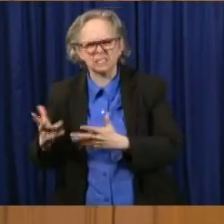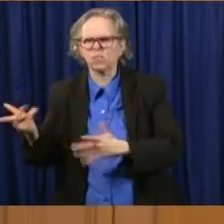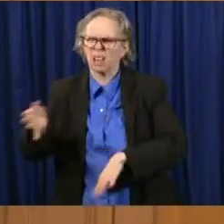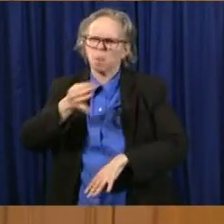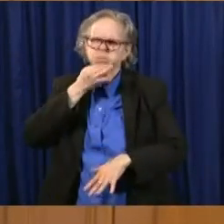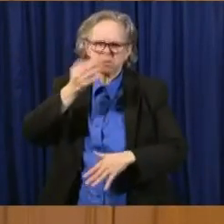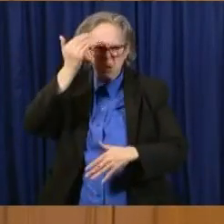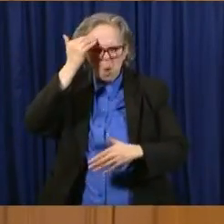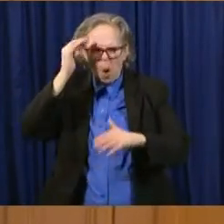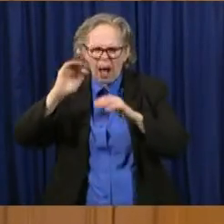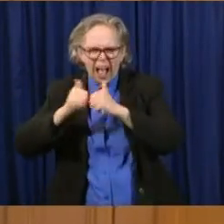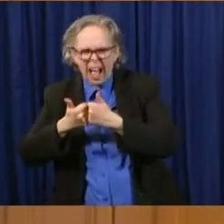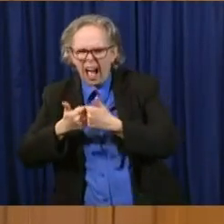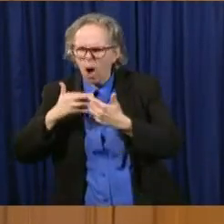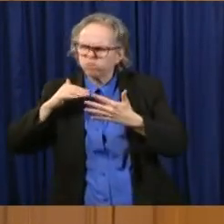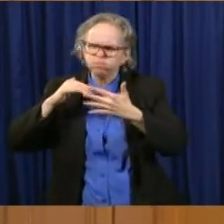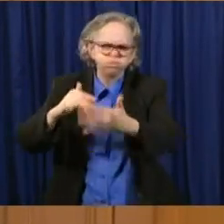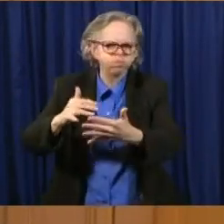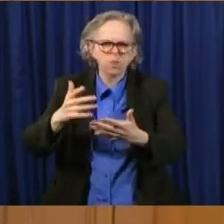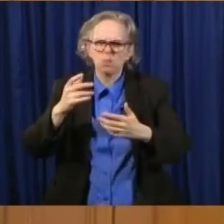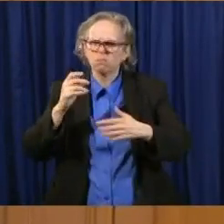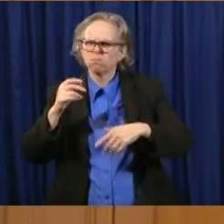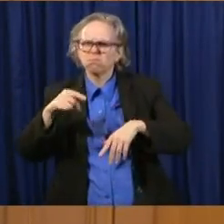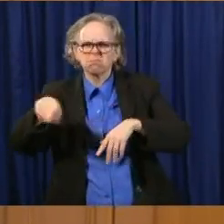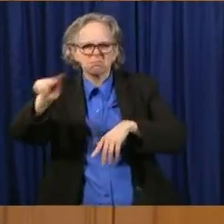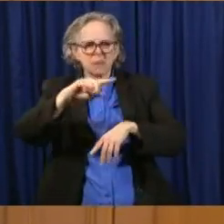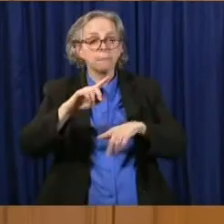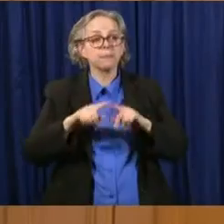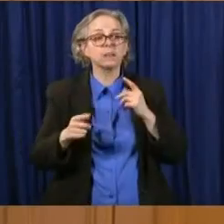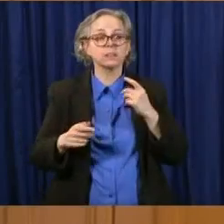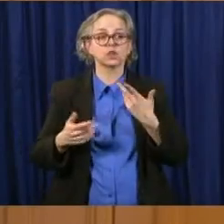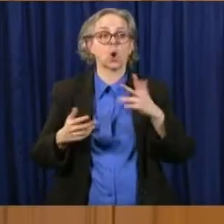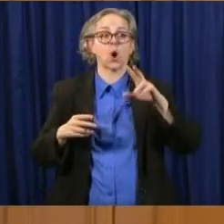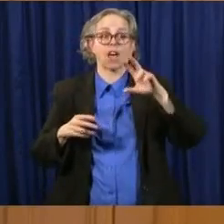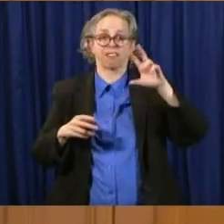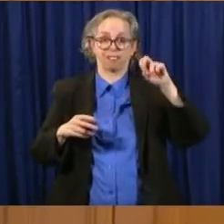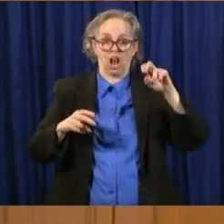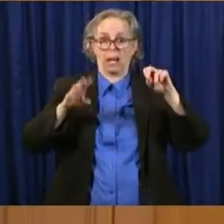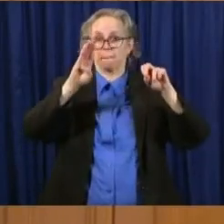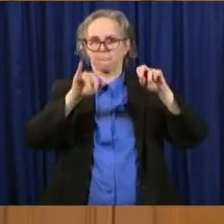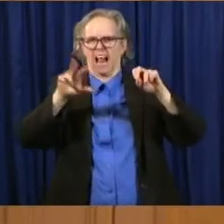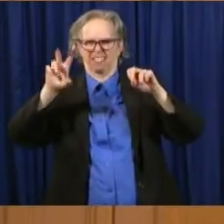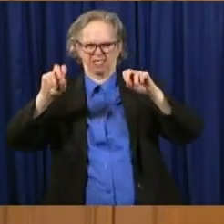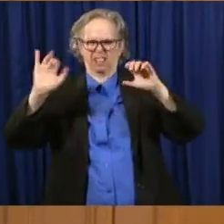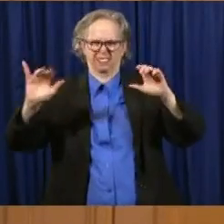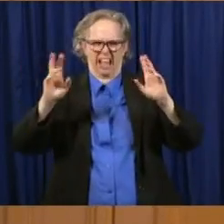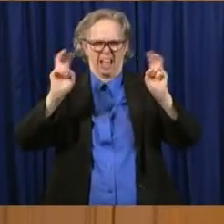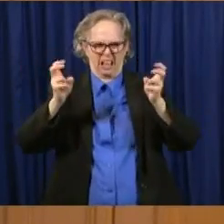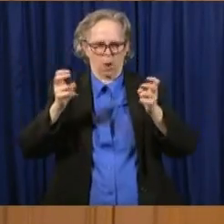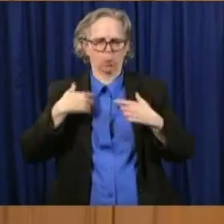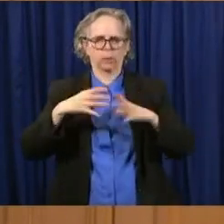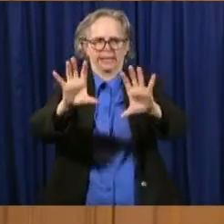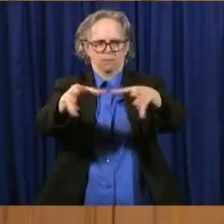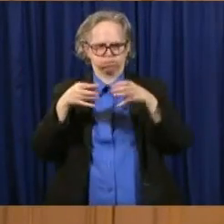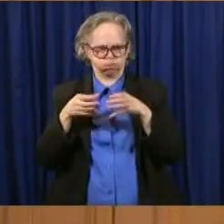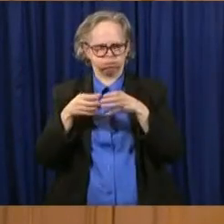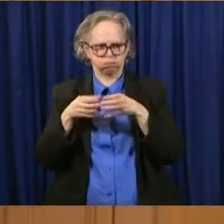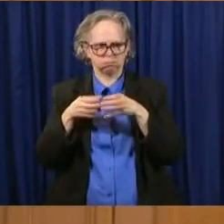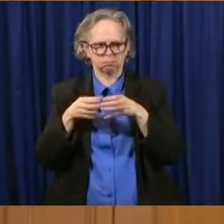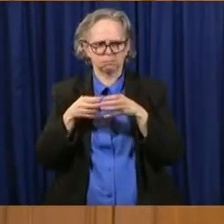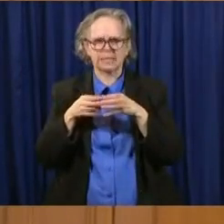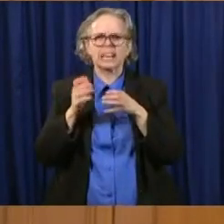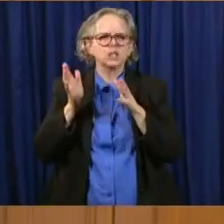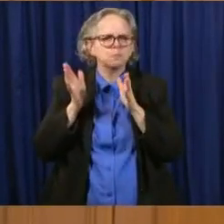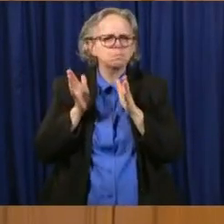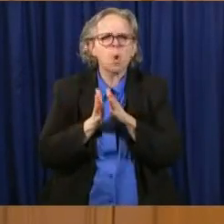out in the field. And basically, you know, it's the 30 by 30. And we're using the smallest group you can, because we're going to spare these tests,